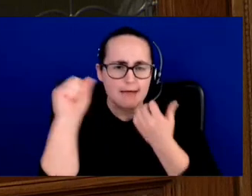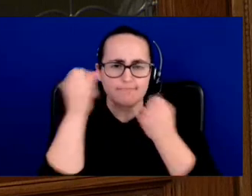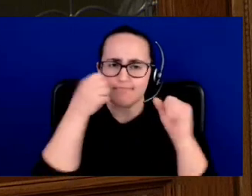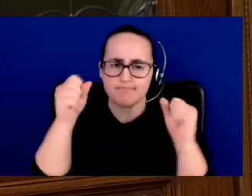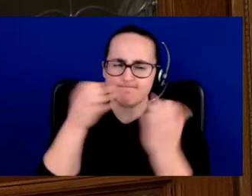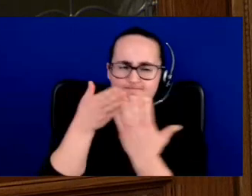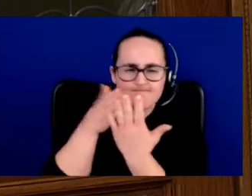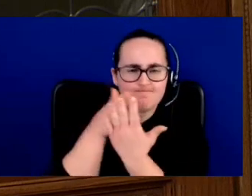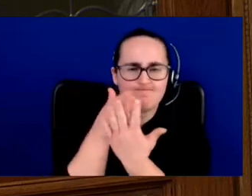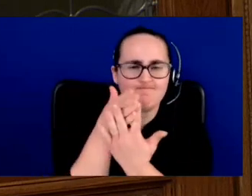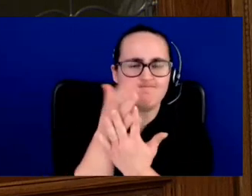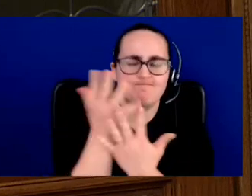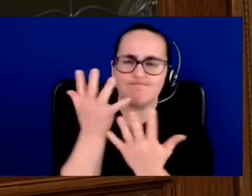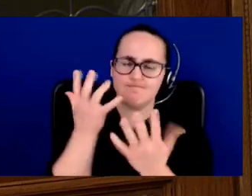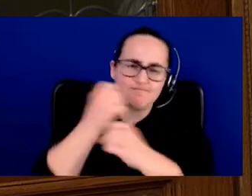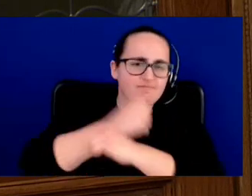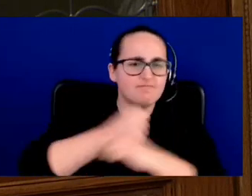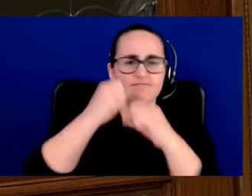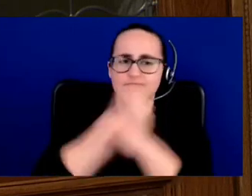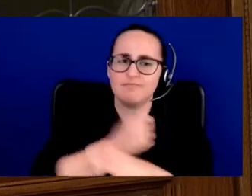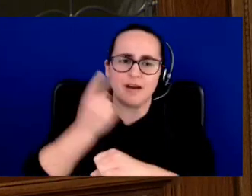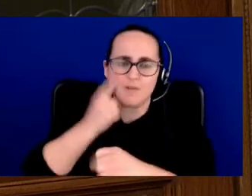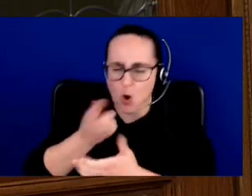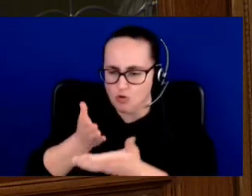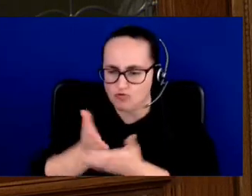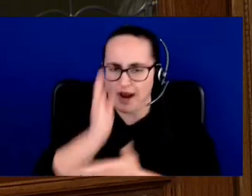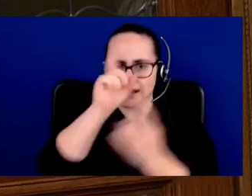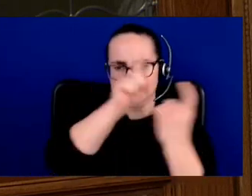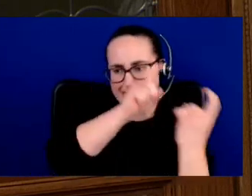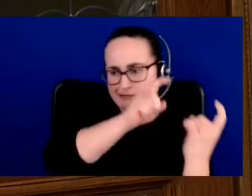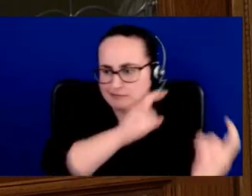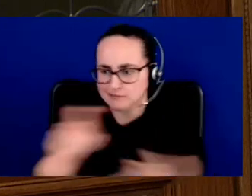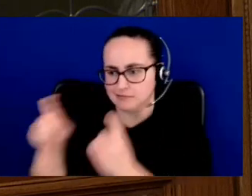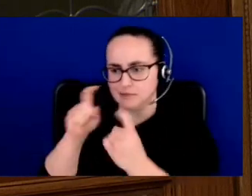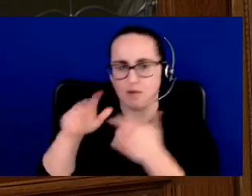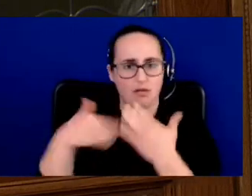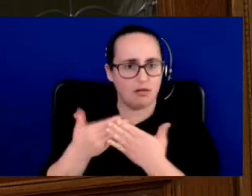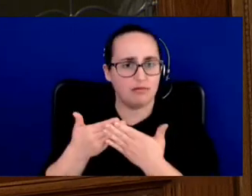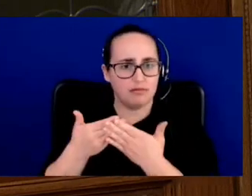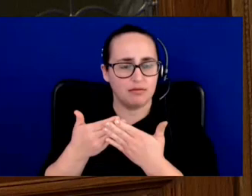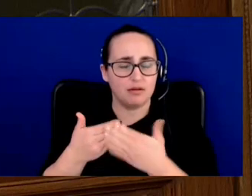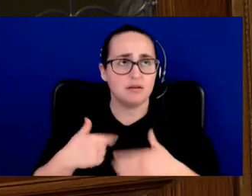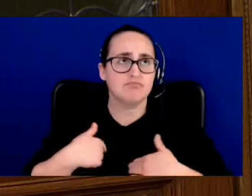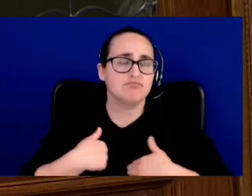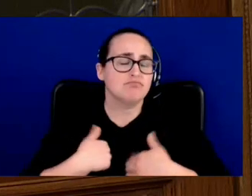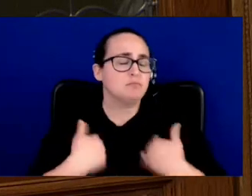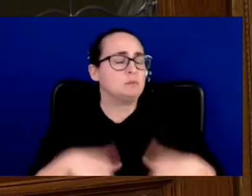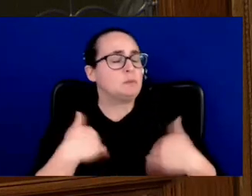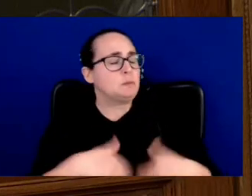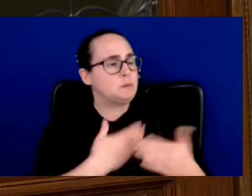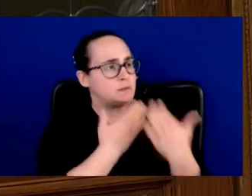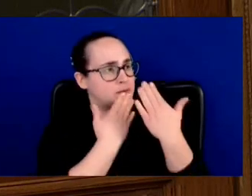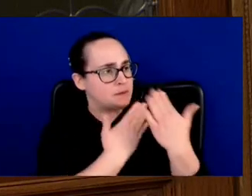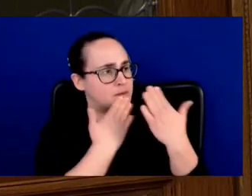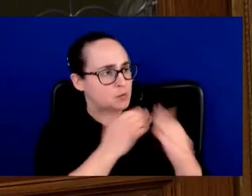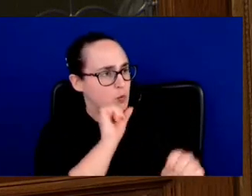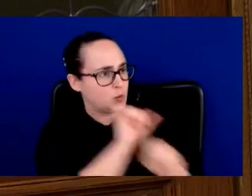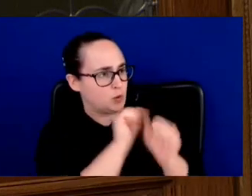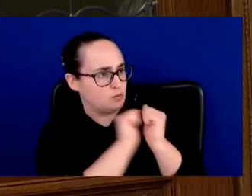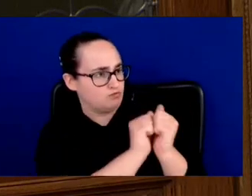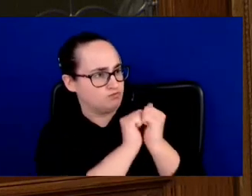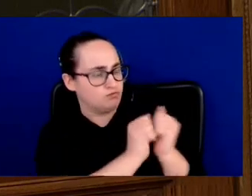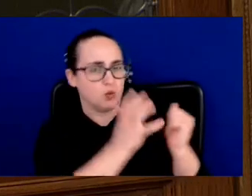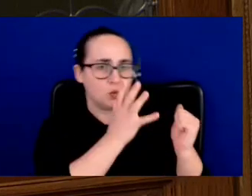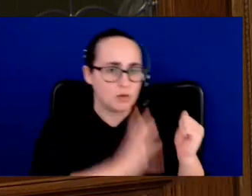for the rights of all people. I'm grateful to be working alongside so many women and girls who make an impact every day towards